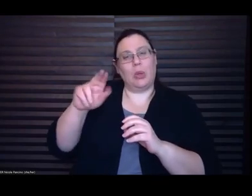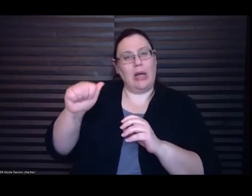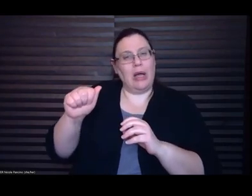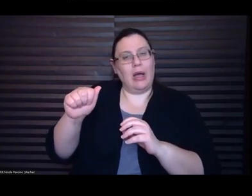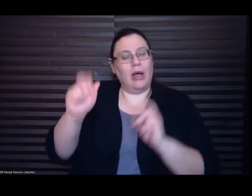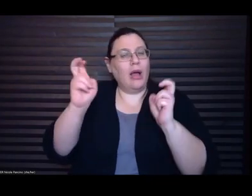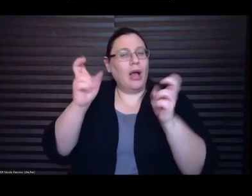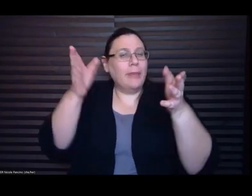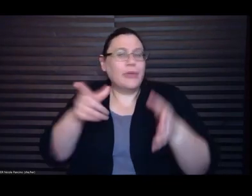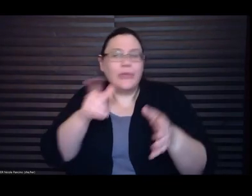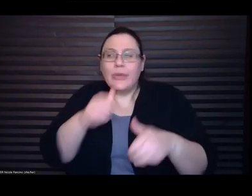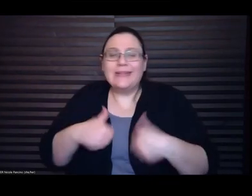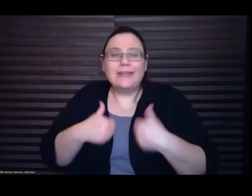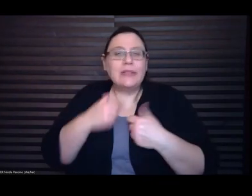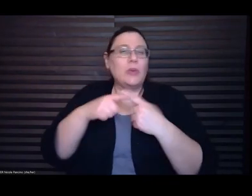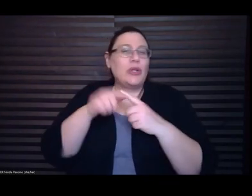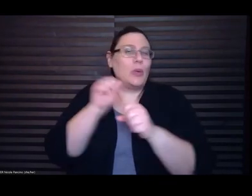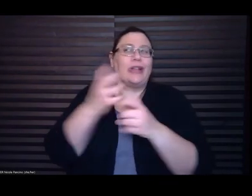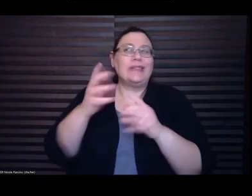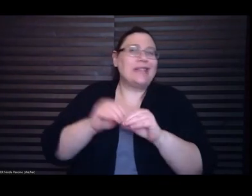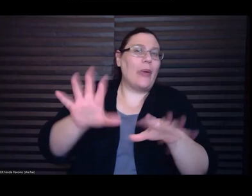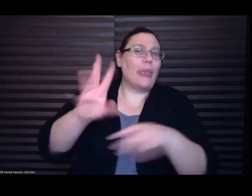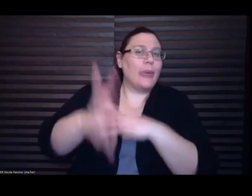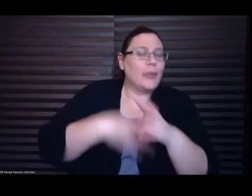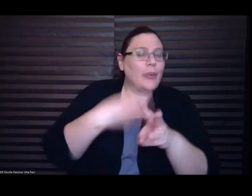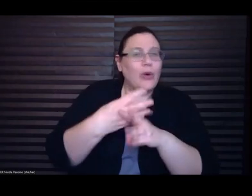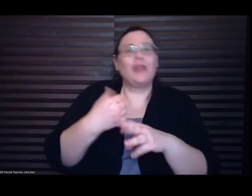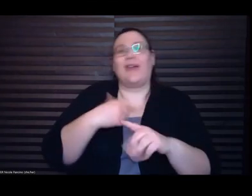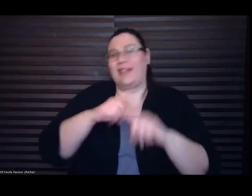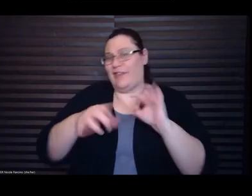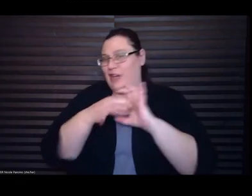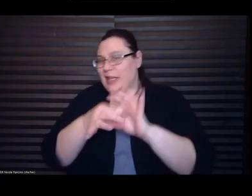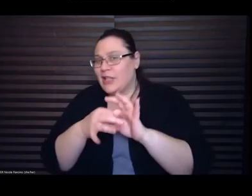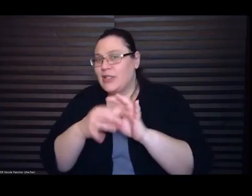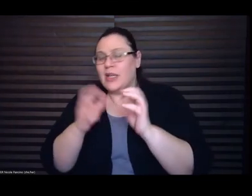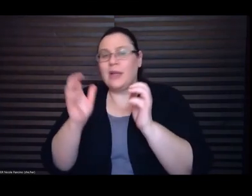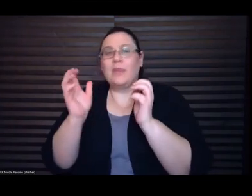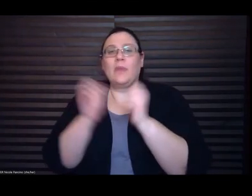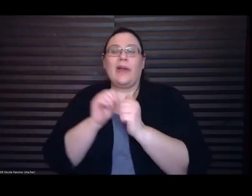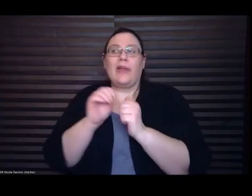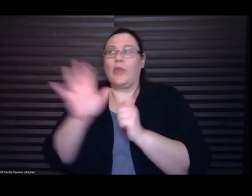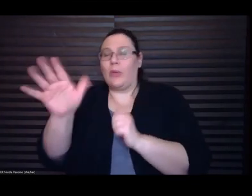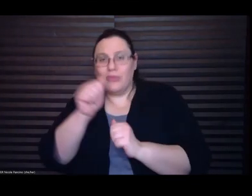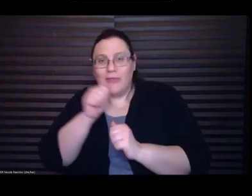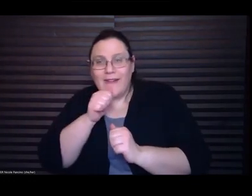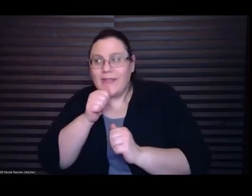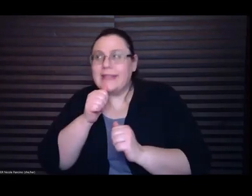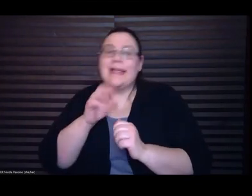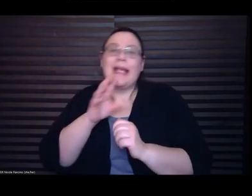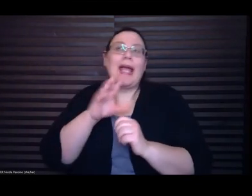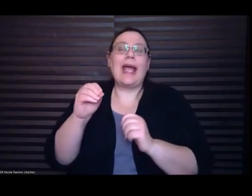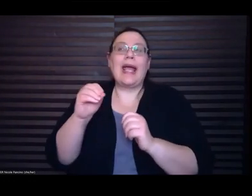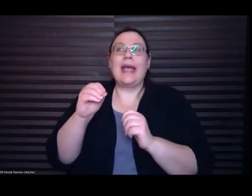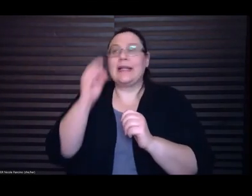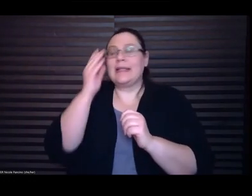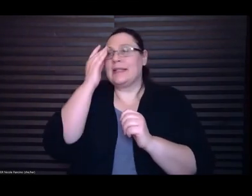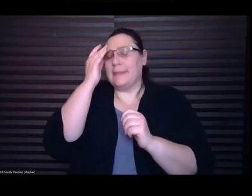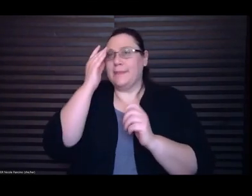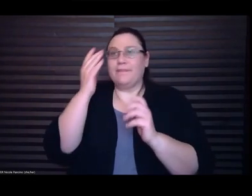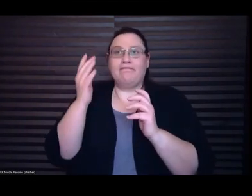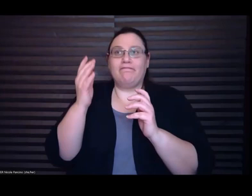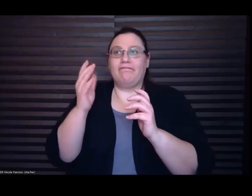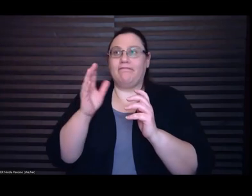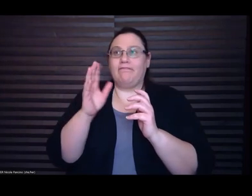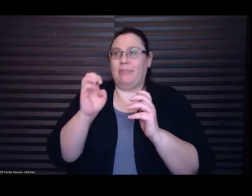relationship with like privacy and like just sort of like you know being the figure that you are and I do feel like